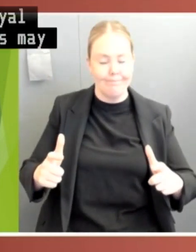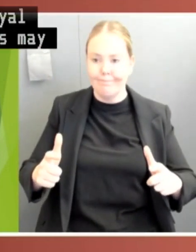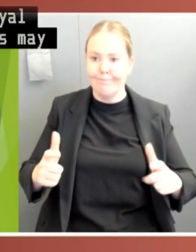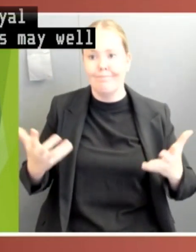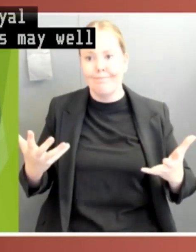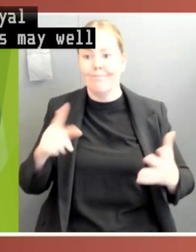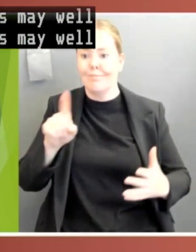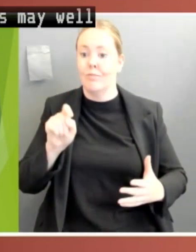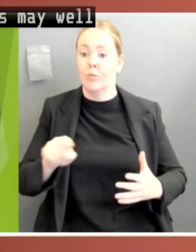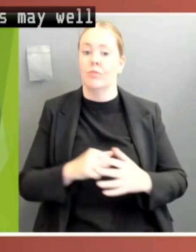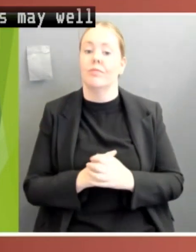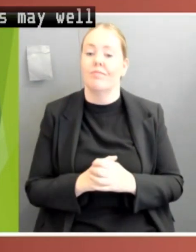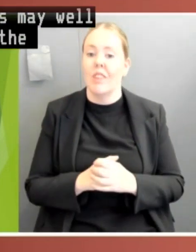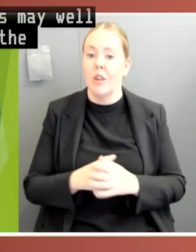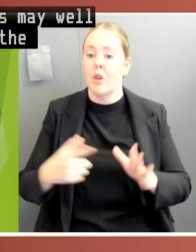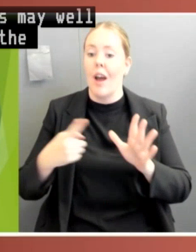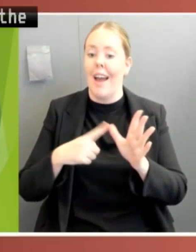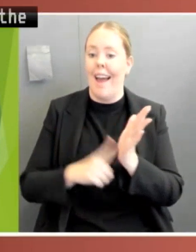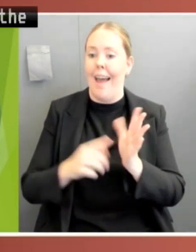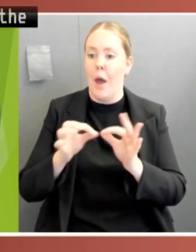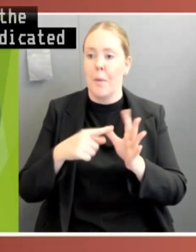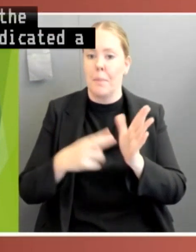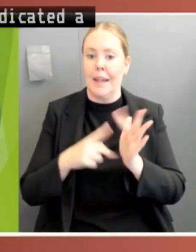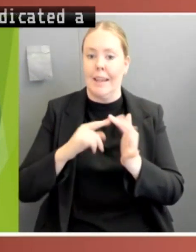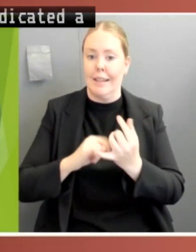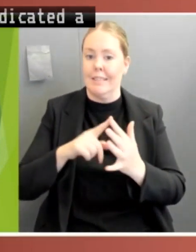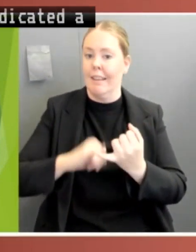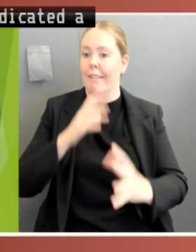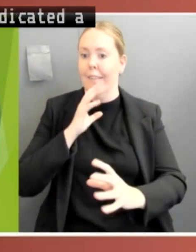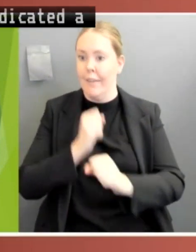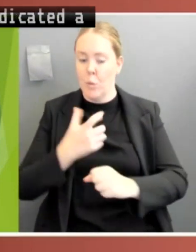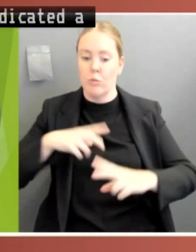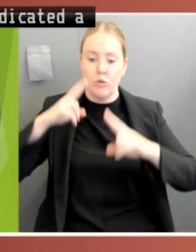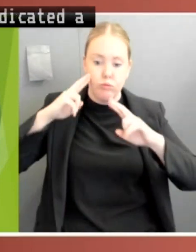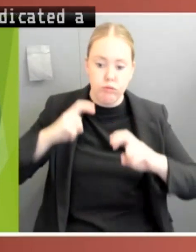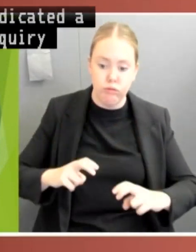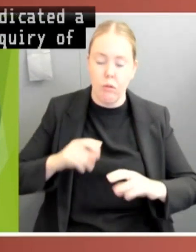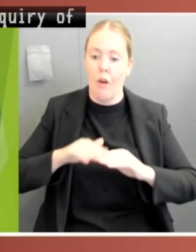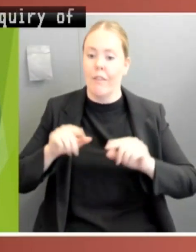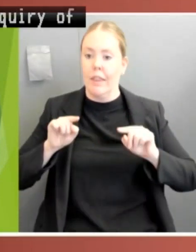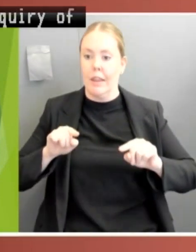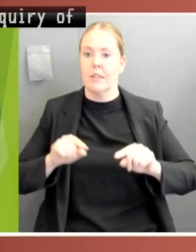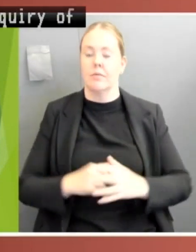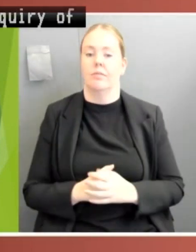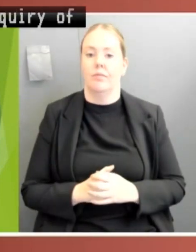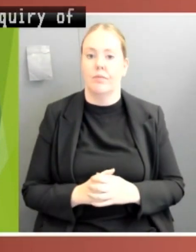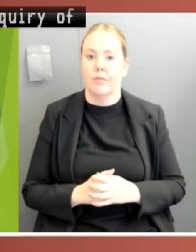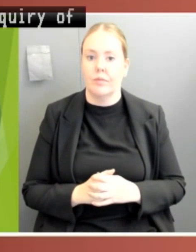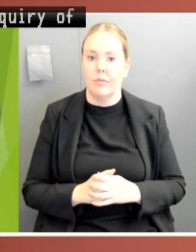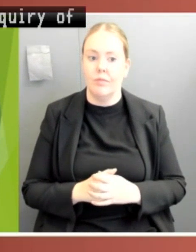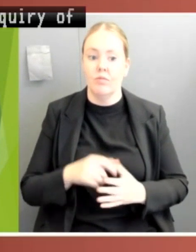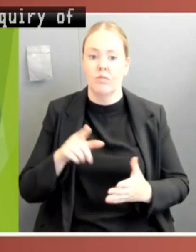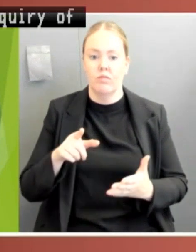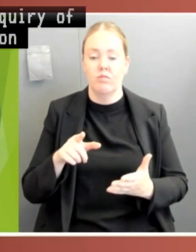have an inquiry of that kind. As Woodrow Wilson from the US explained, it is the proper duty of a representative body to look